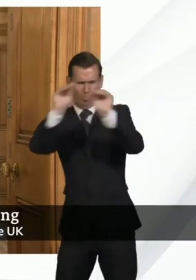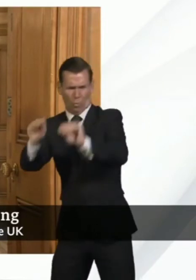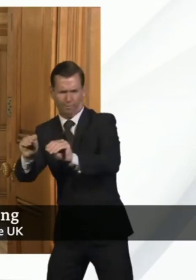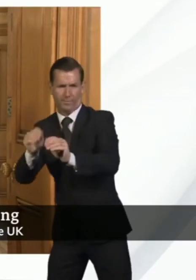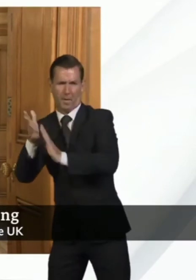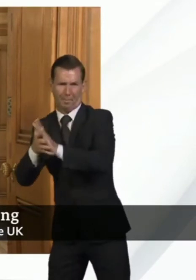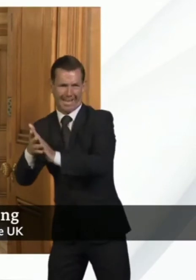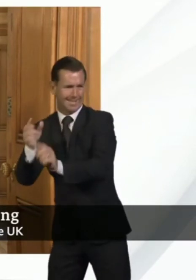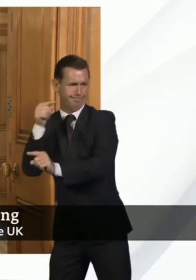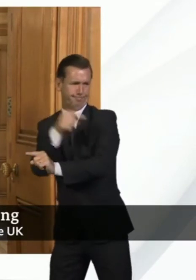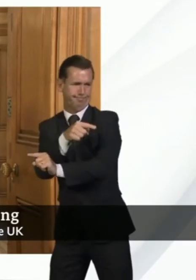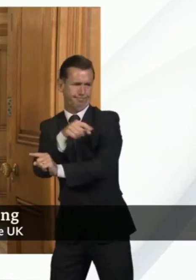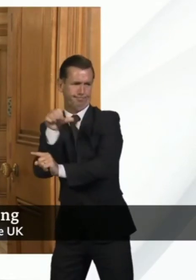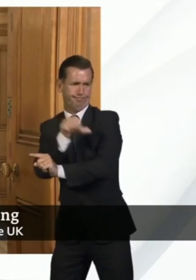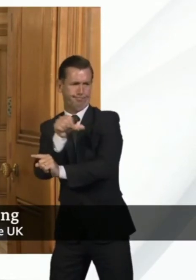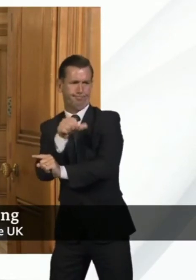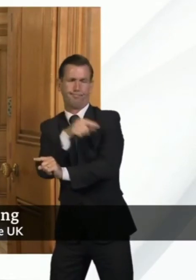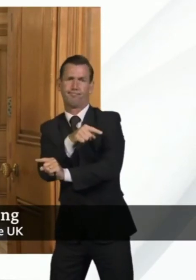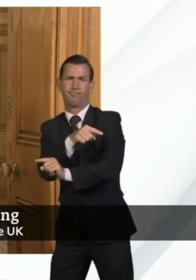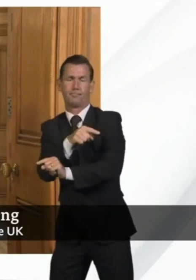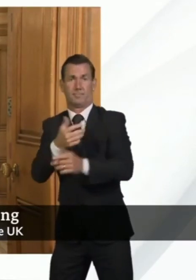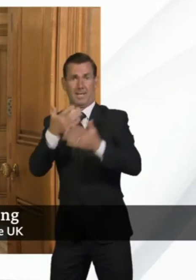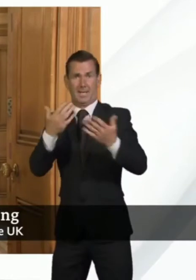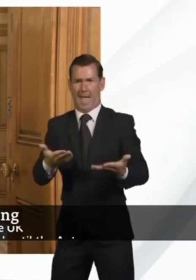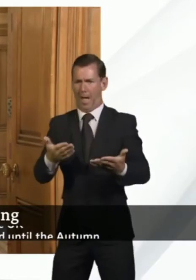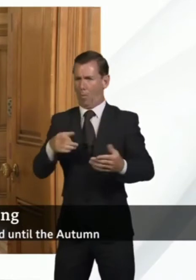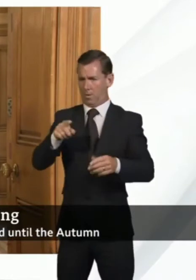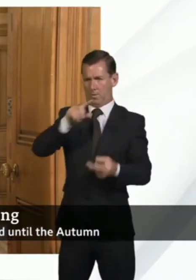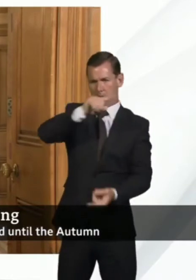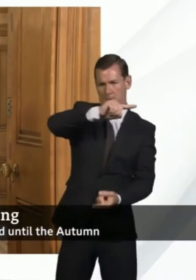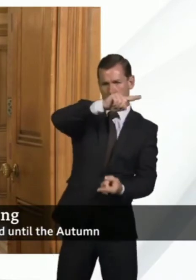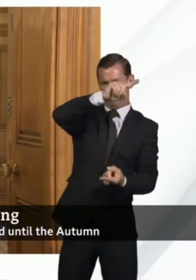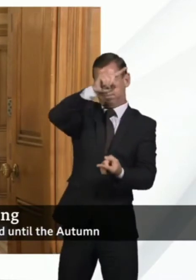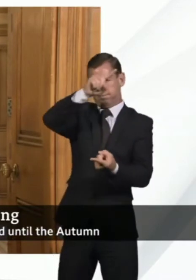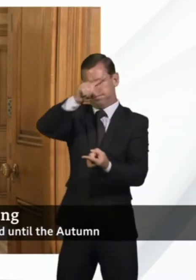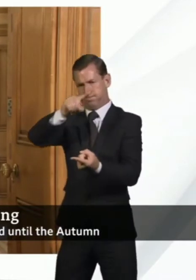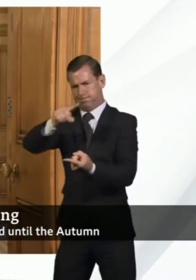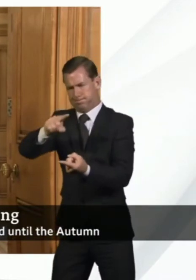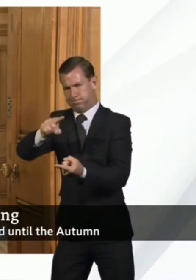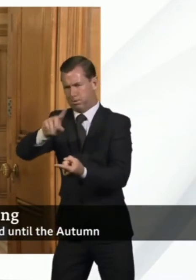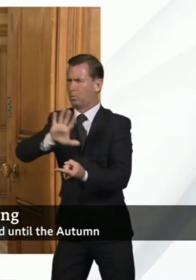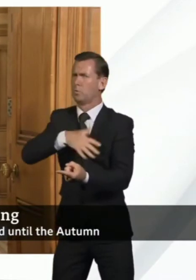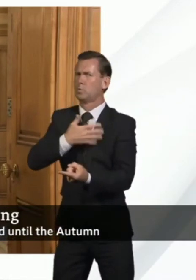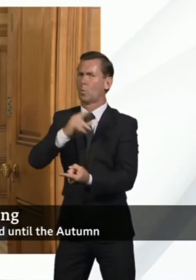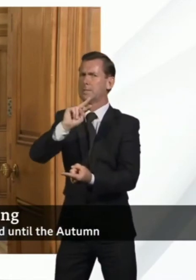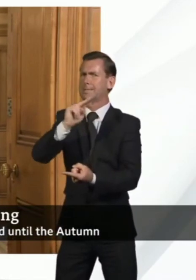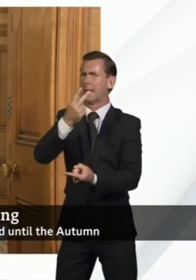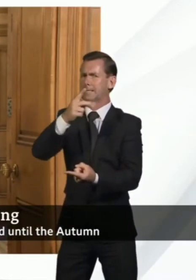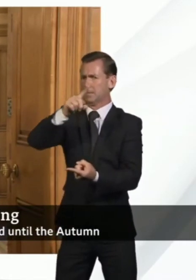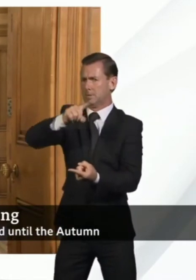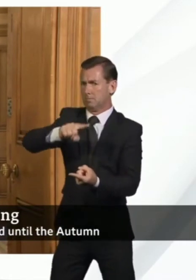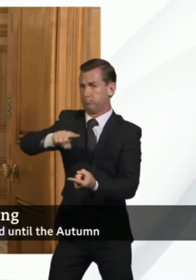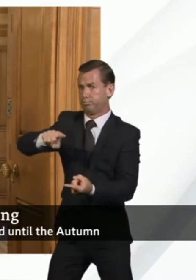As we now move out of the peak, and we're working, of course, to ensure that we don't have a second peak where the NHS is overwhelmed, there is more